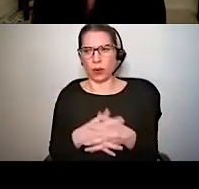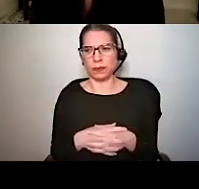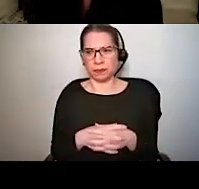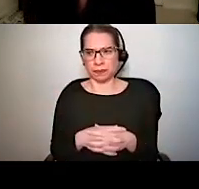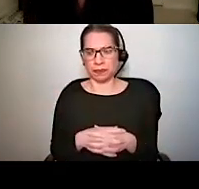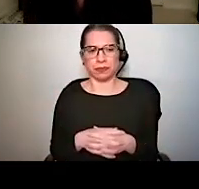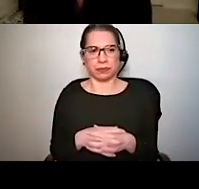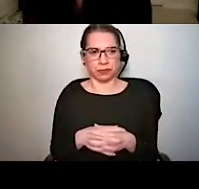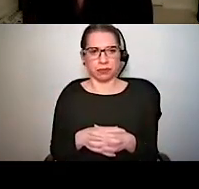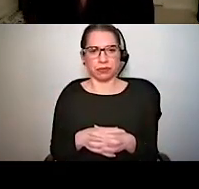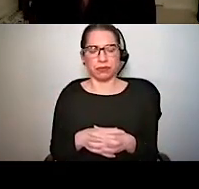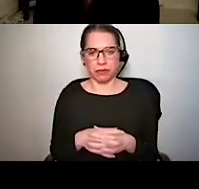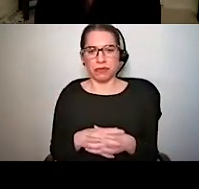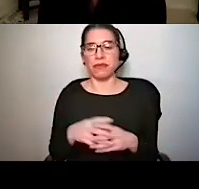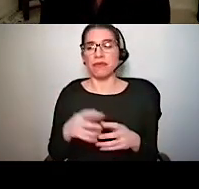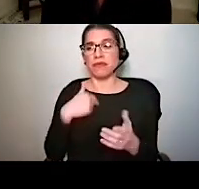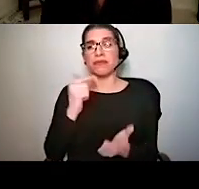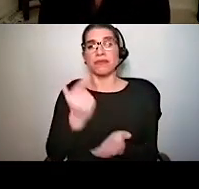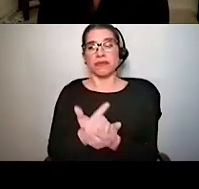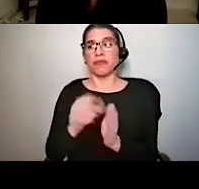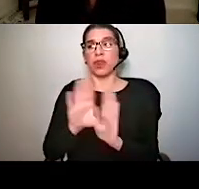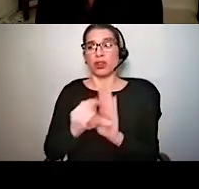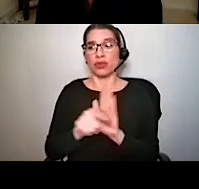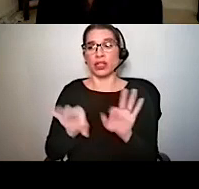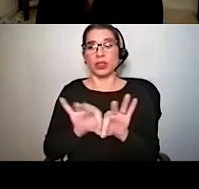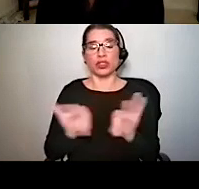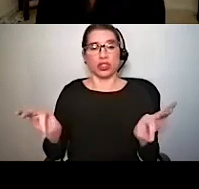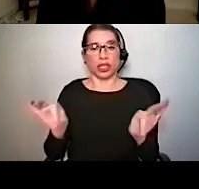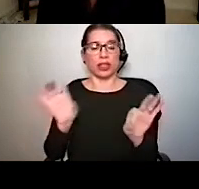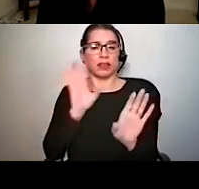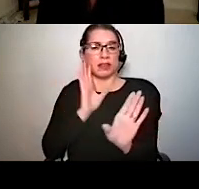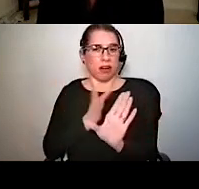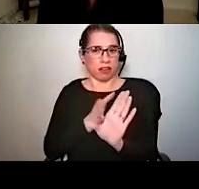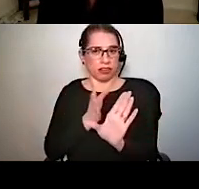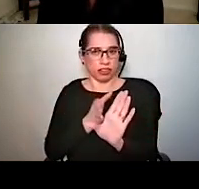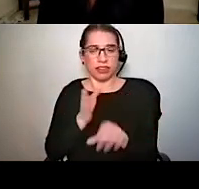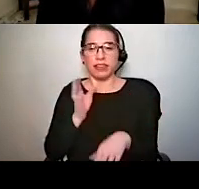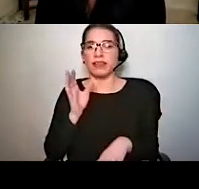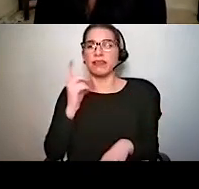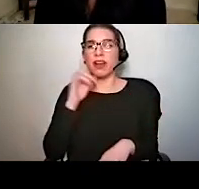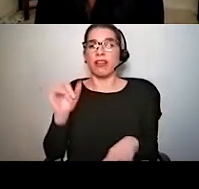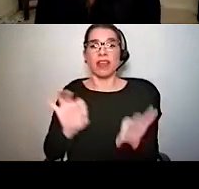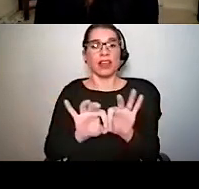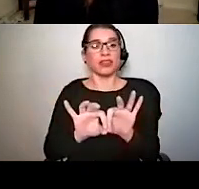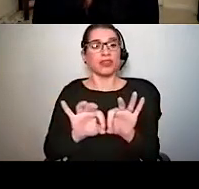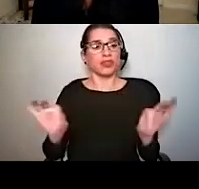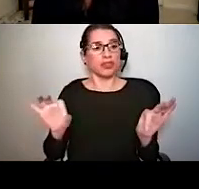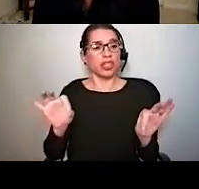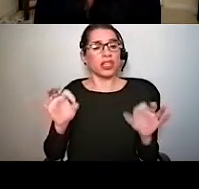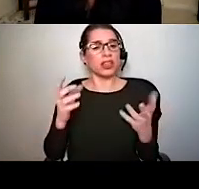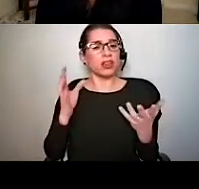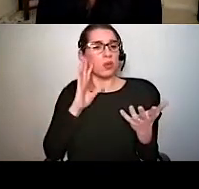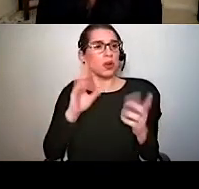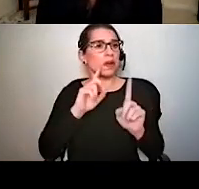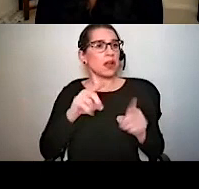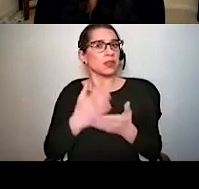degree, which was in psychology and philosophy. And I thought that this this degree path might kind of answer some of these questions for